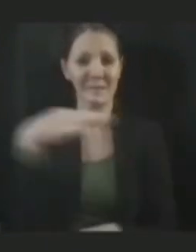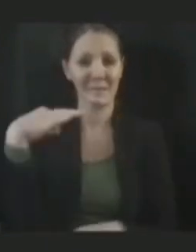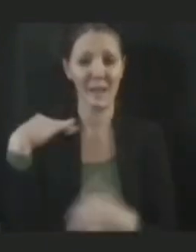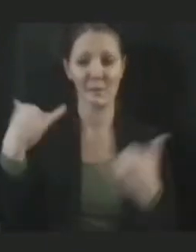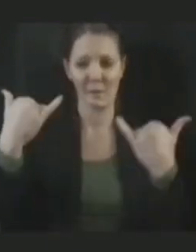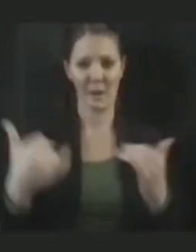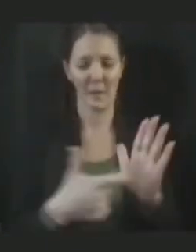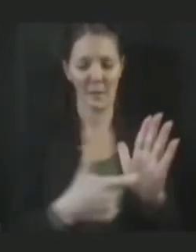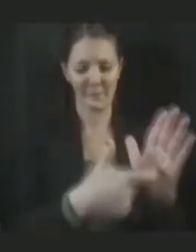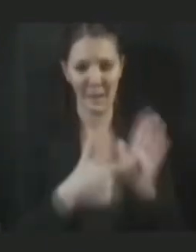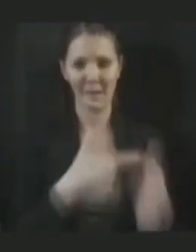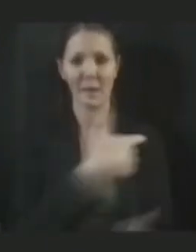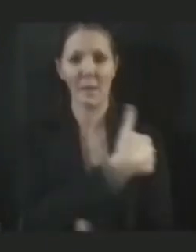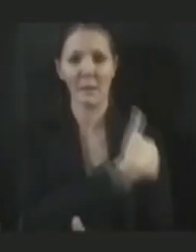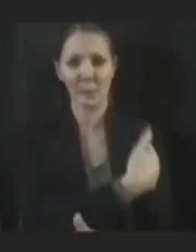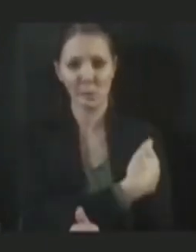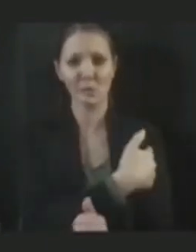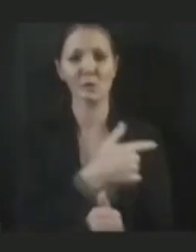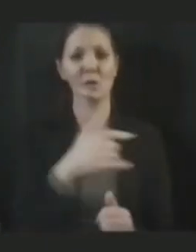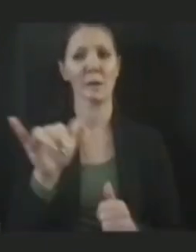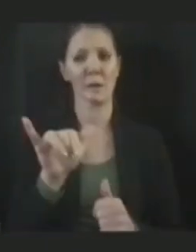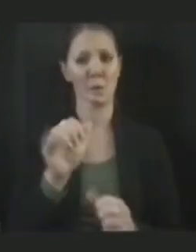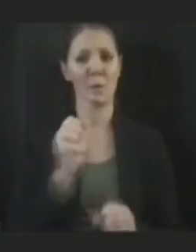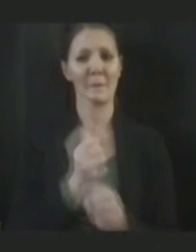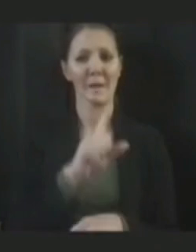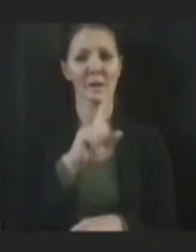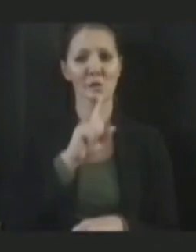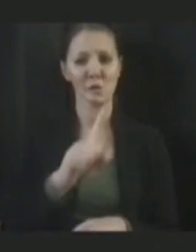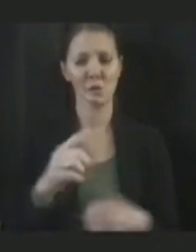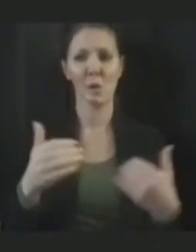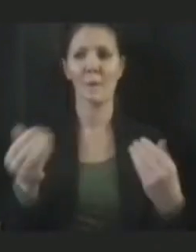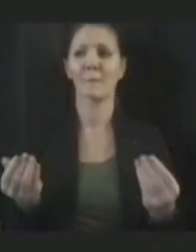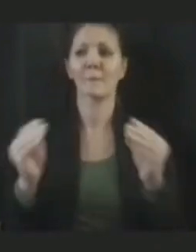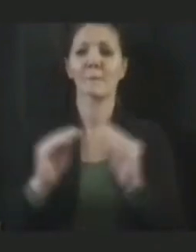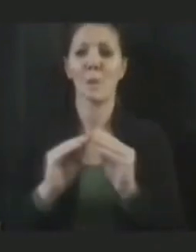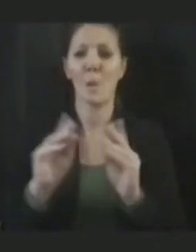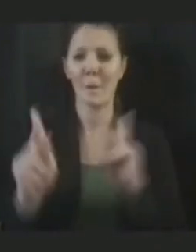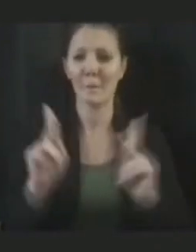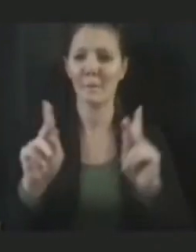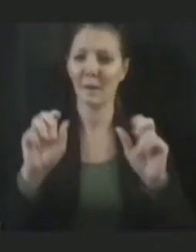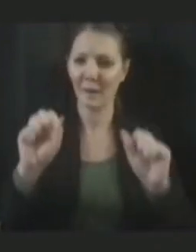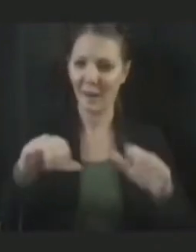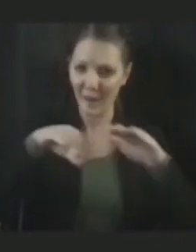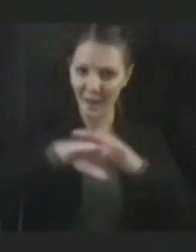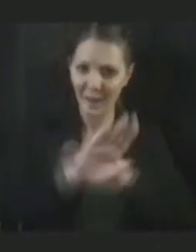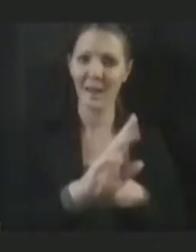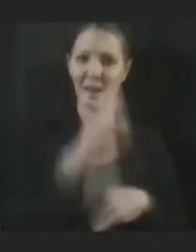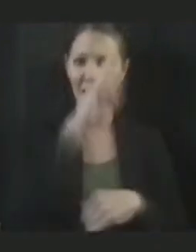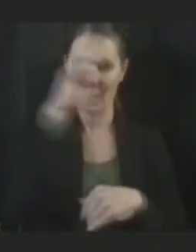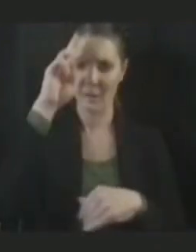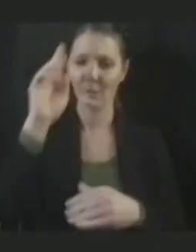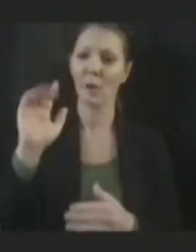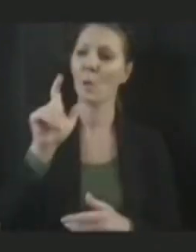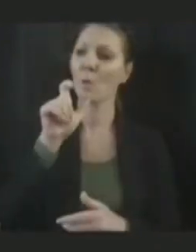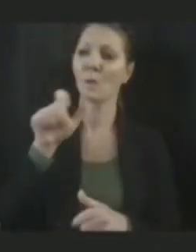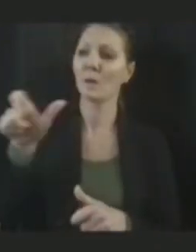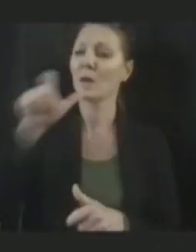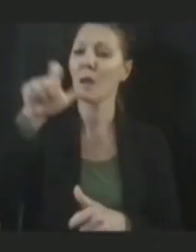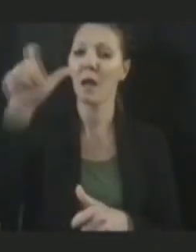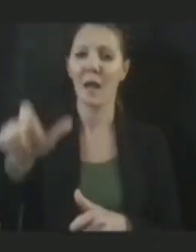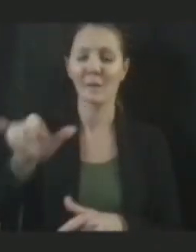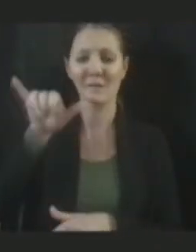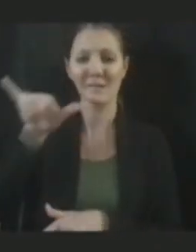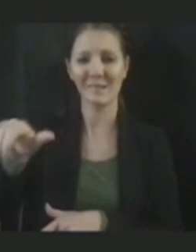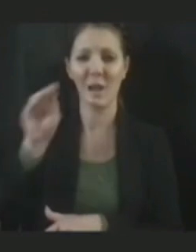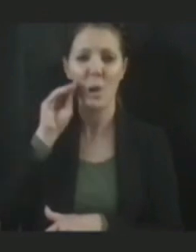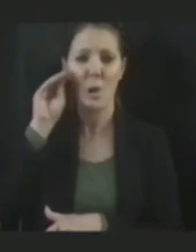mandate the shot as well to make sure that we have more people able to be in the hospital, less people having to quarantine at home. That's how